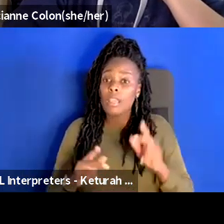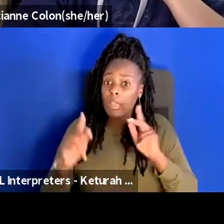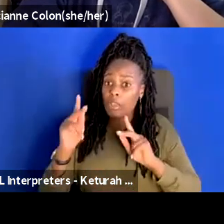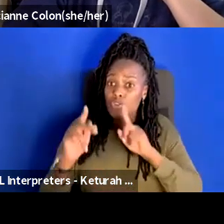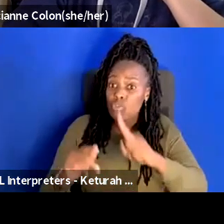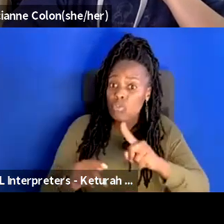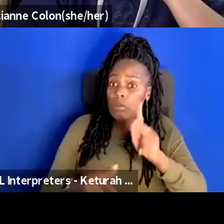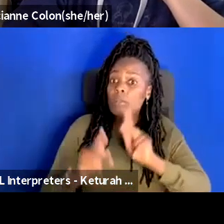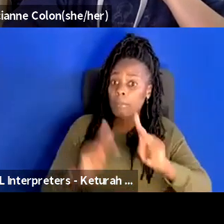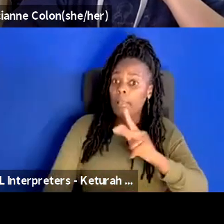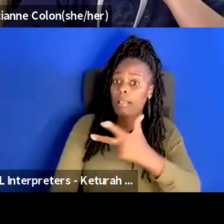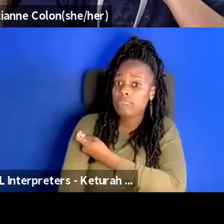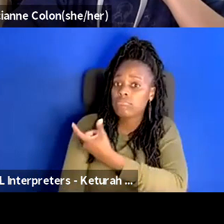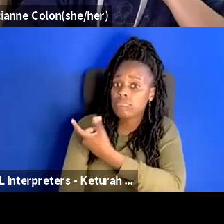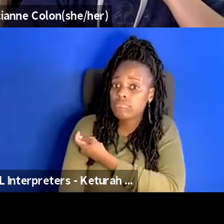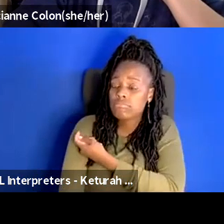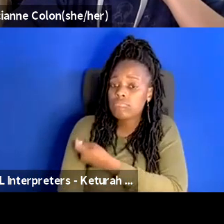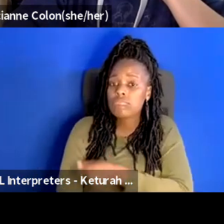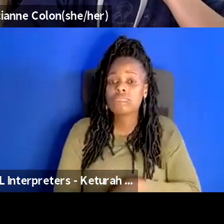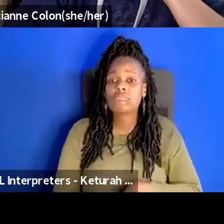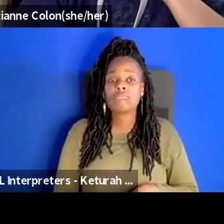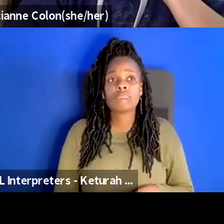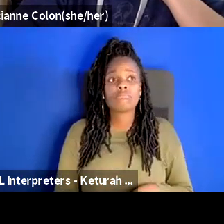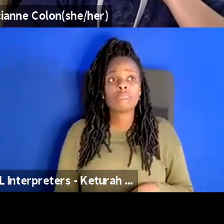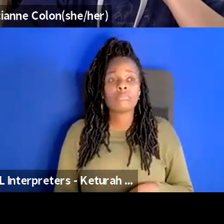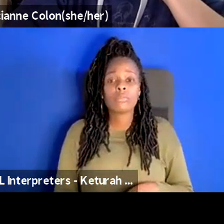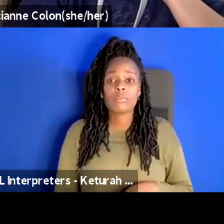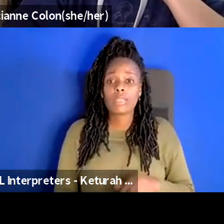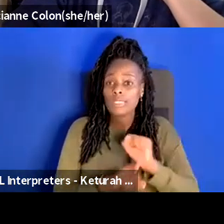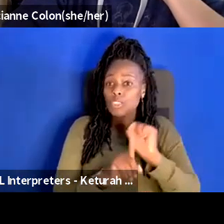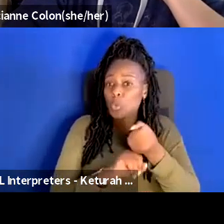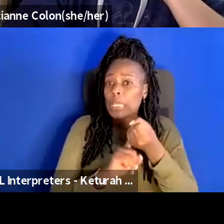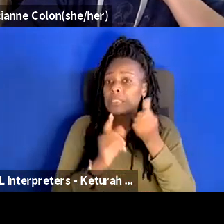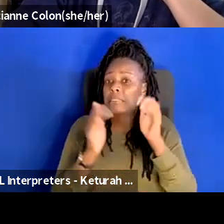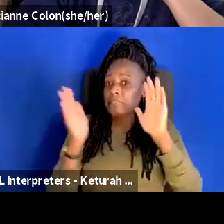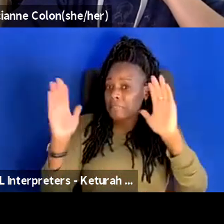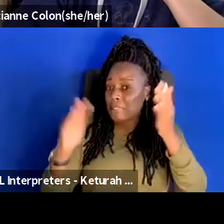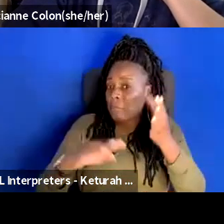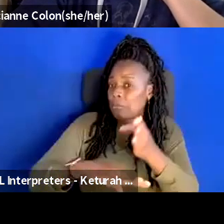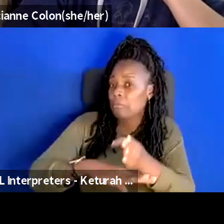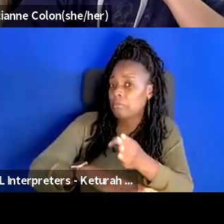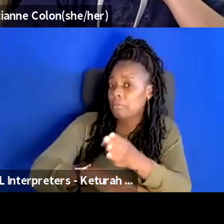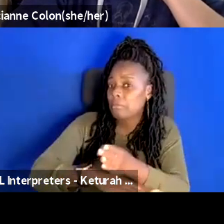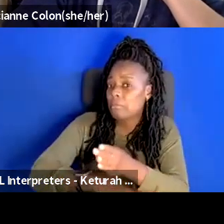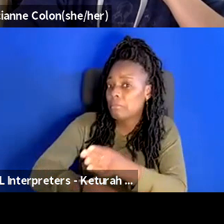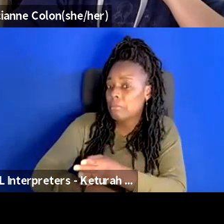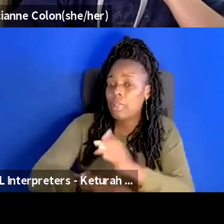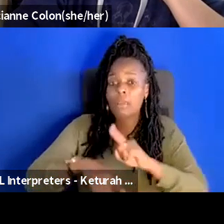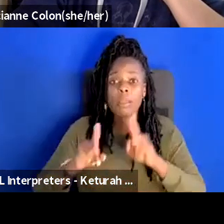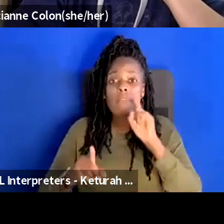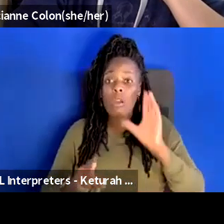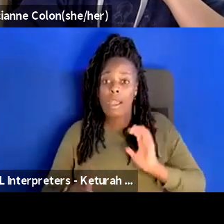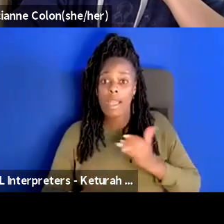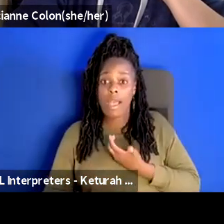and uh the the situation does seem to be improving i think for our theater right